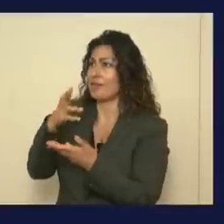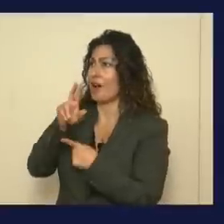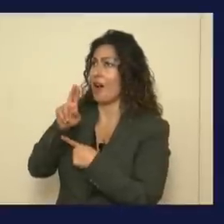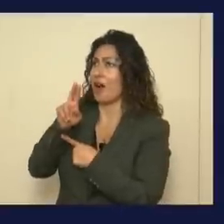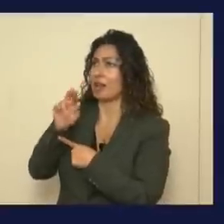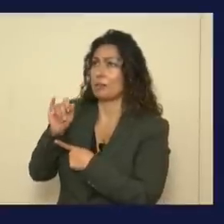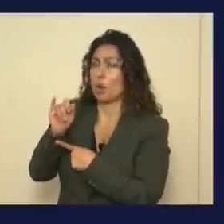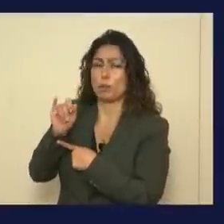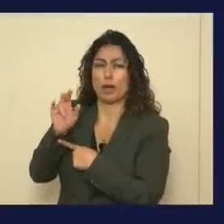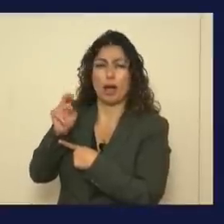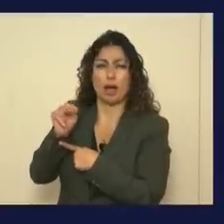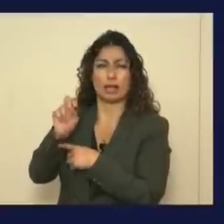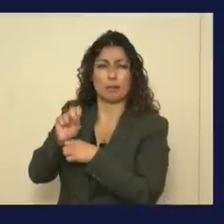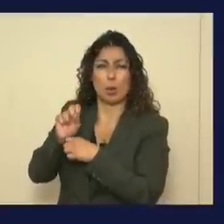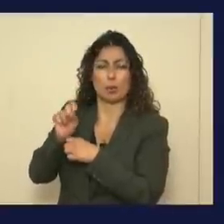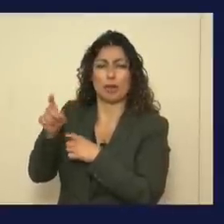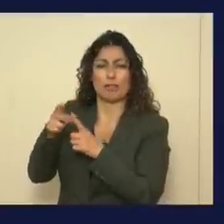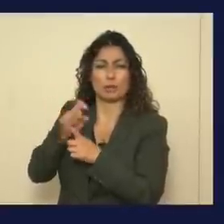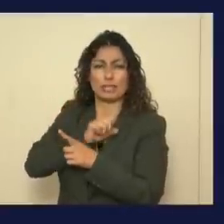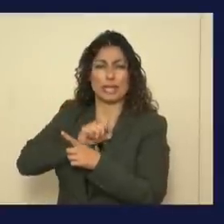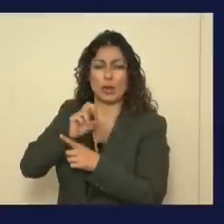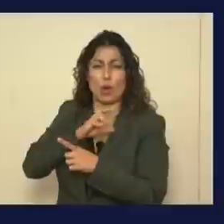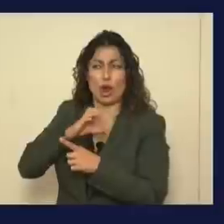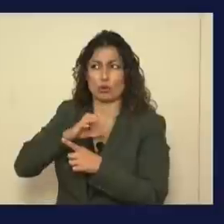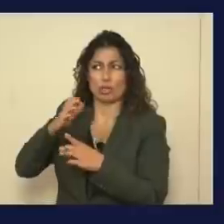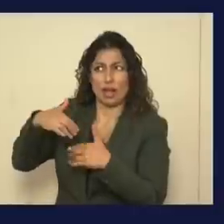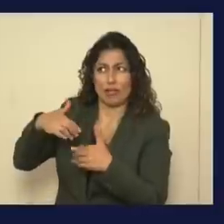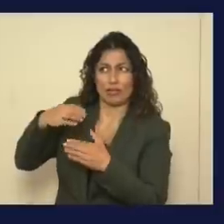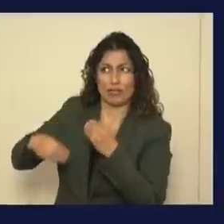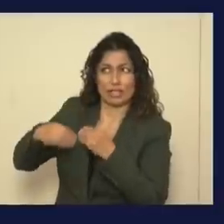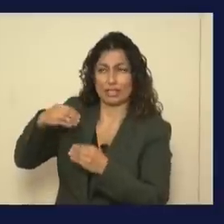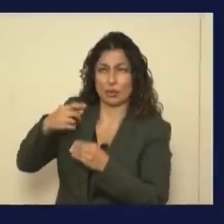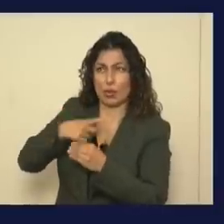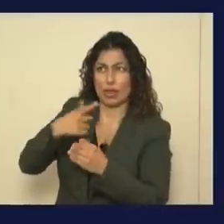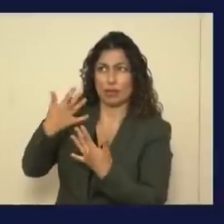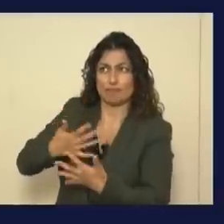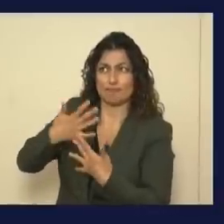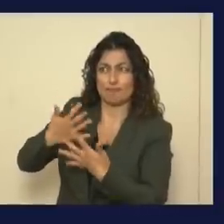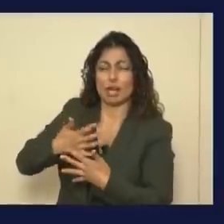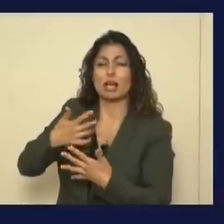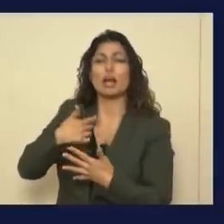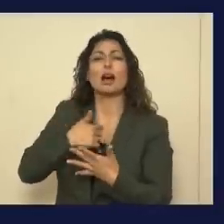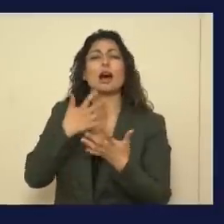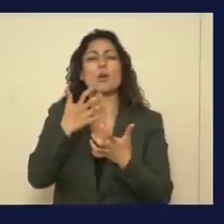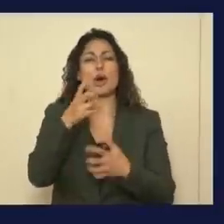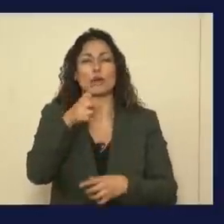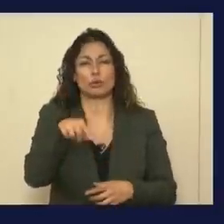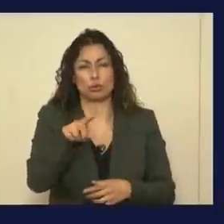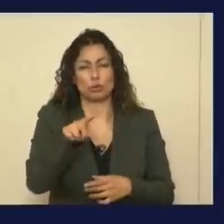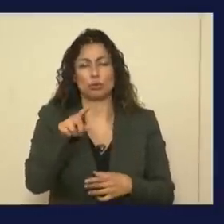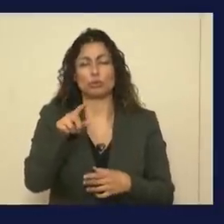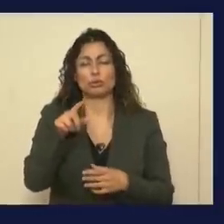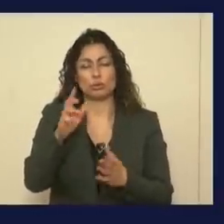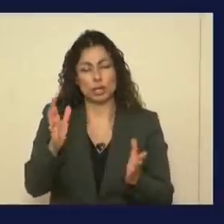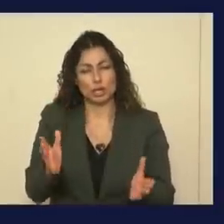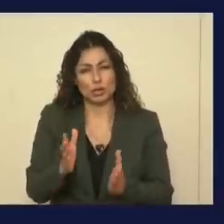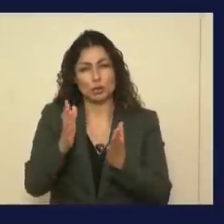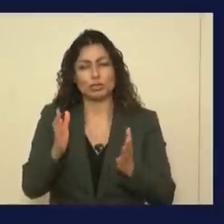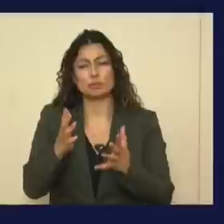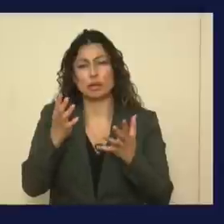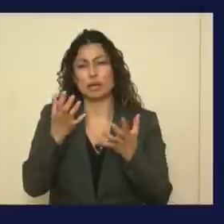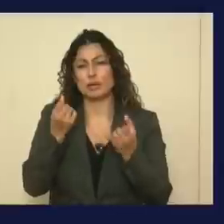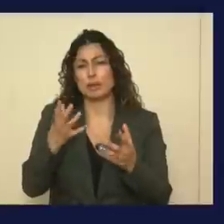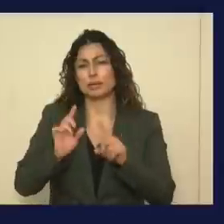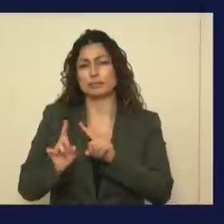from the Senate or from the Congress. I want you to be encouraged by the number